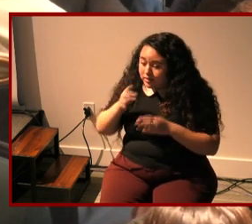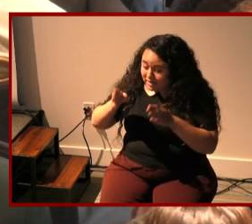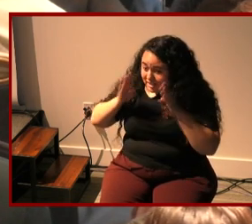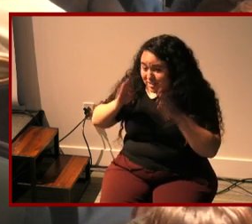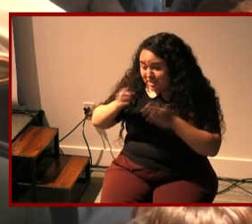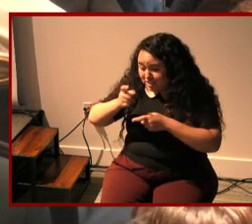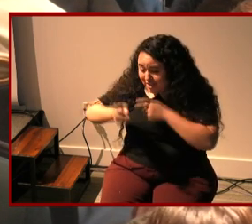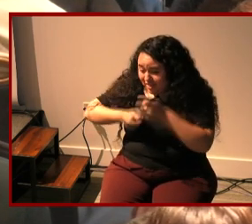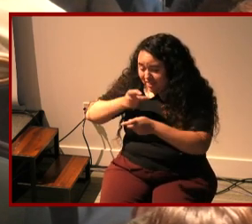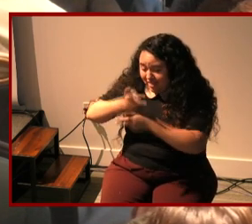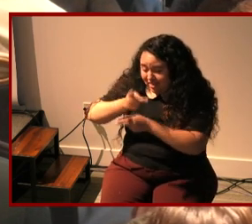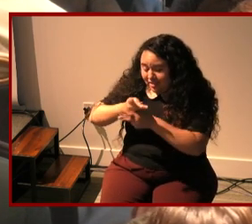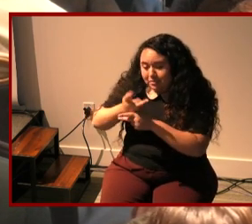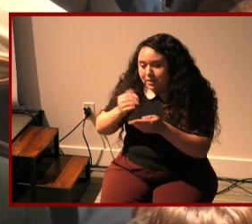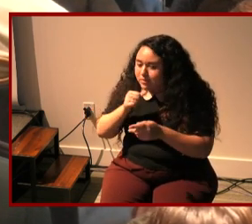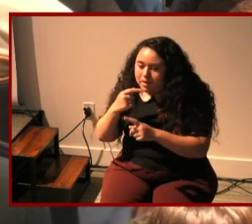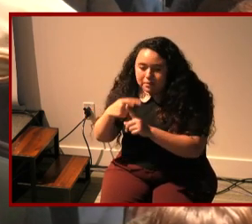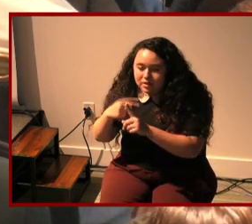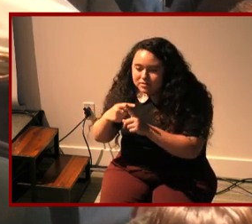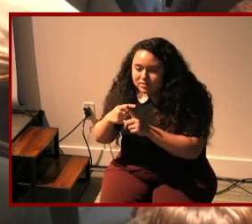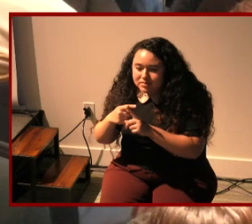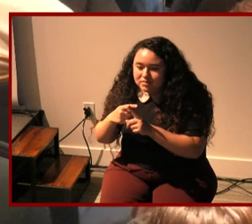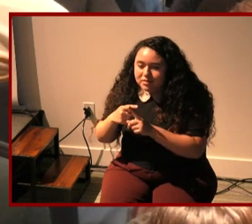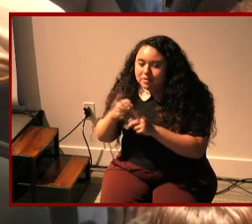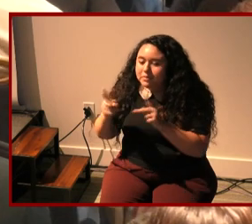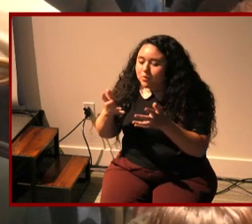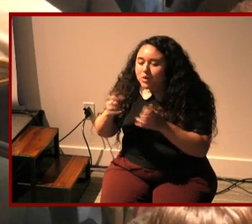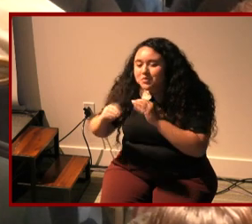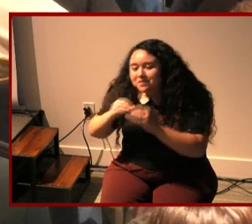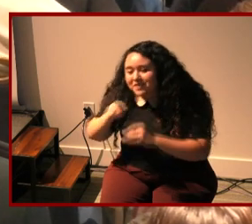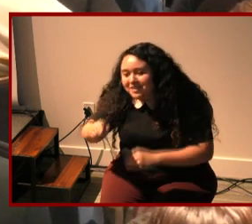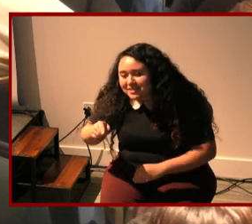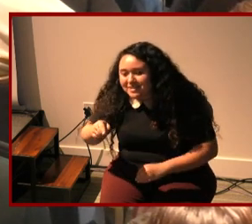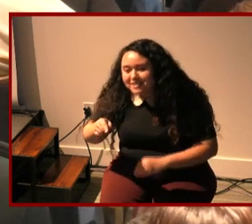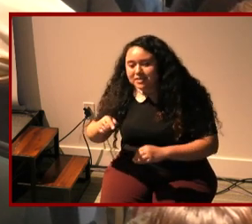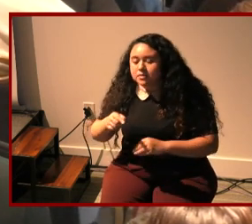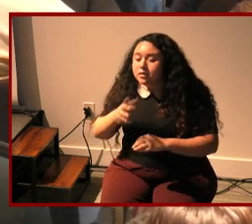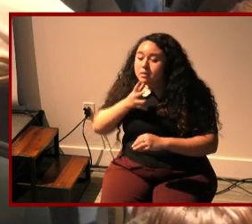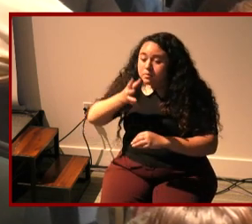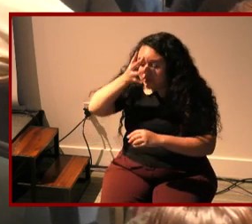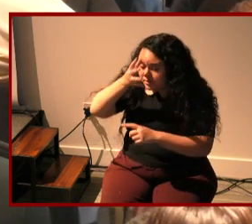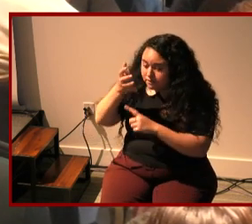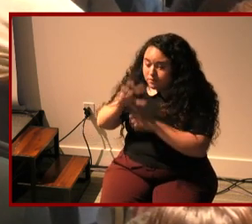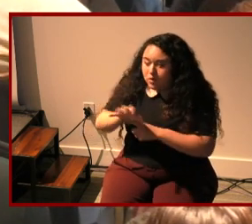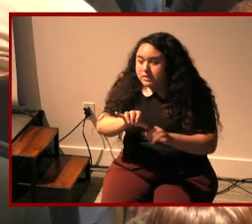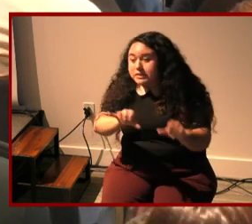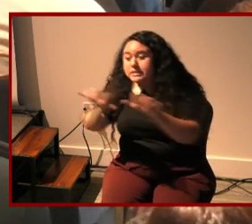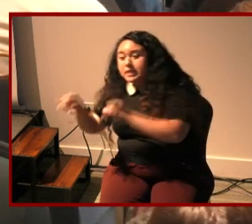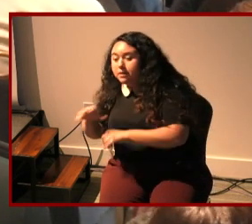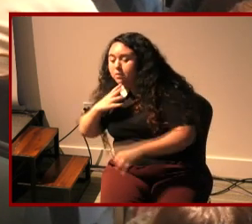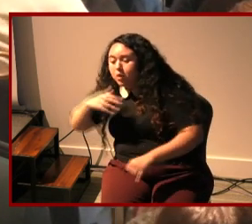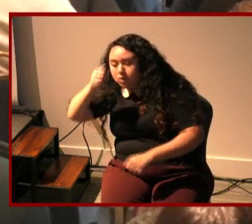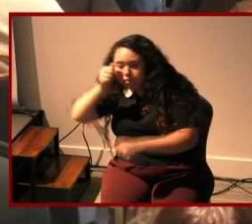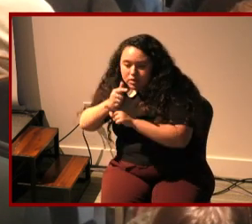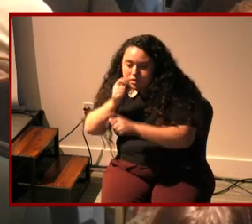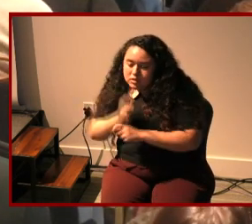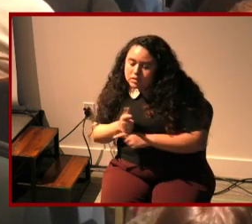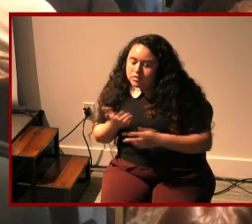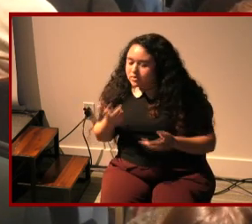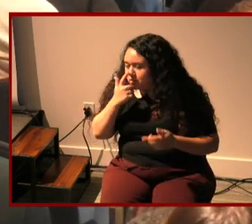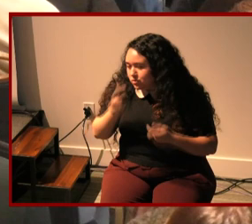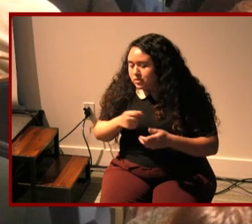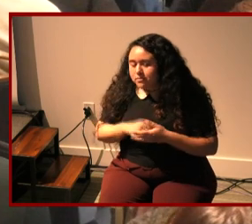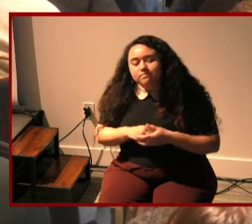is not getting positive attention they want to be fixed or they you know parents are trying to force them to be like their older siblings and stuff yeah interesting to think about great